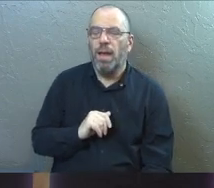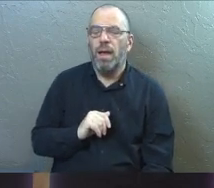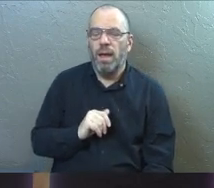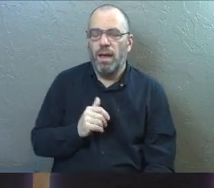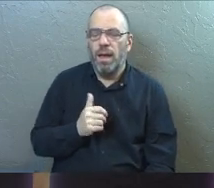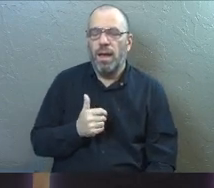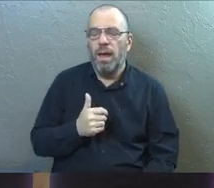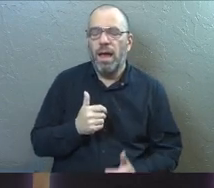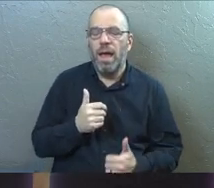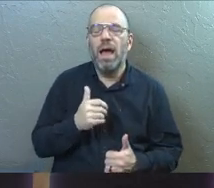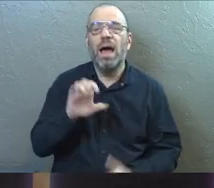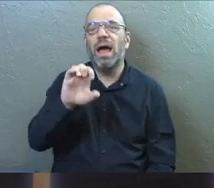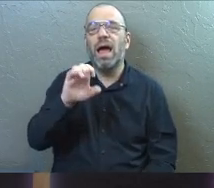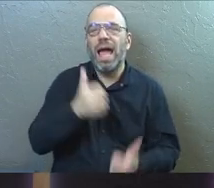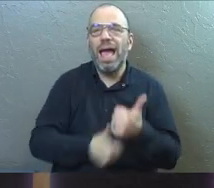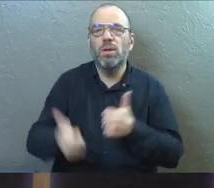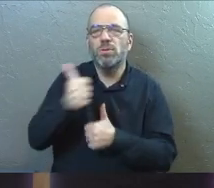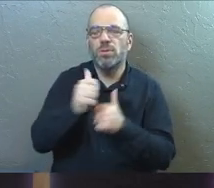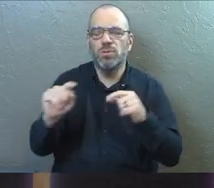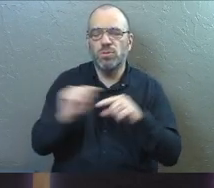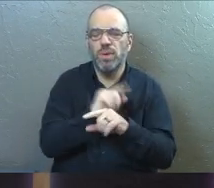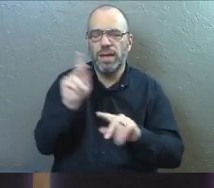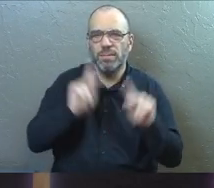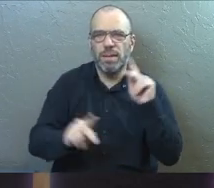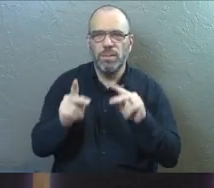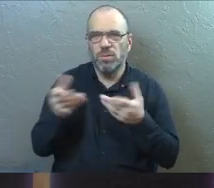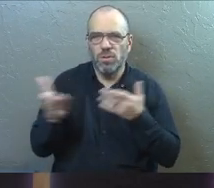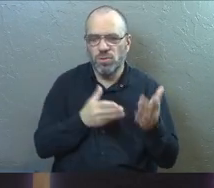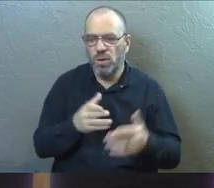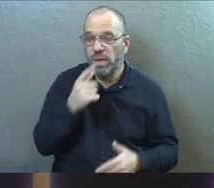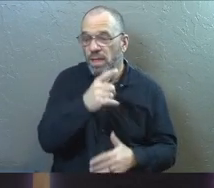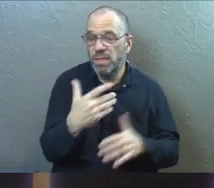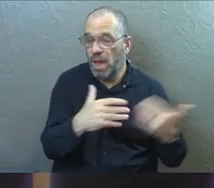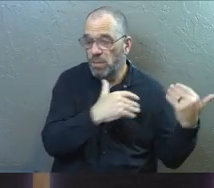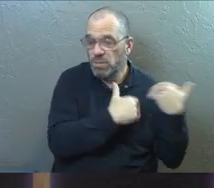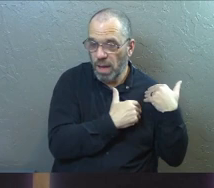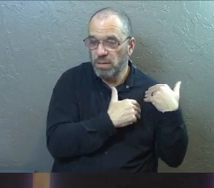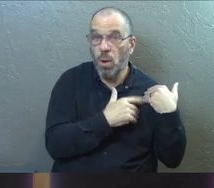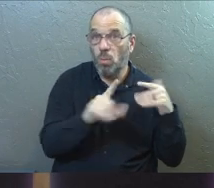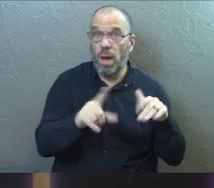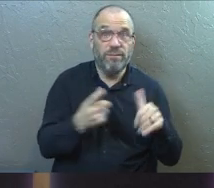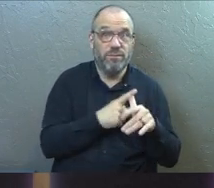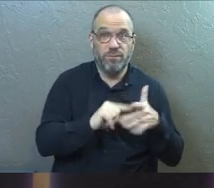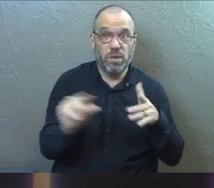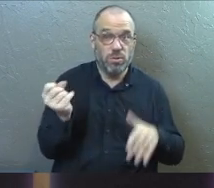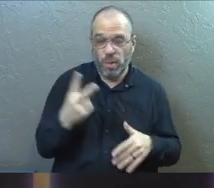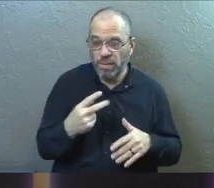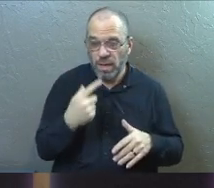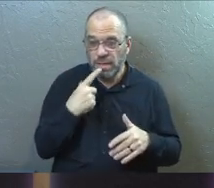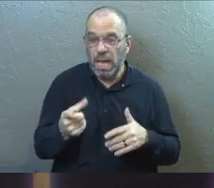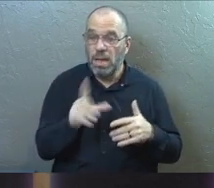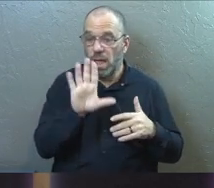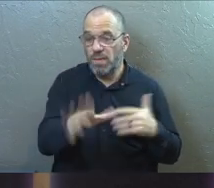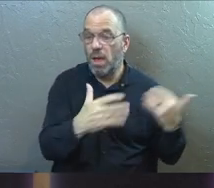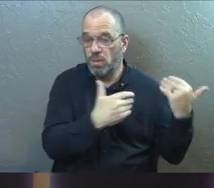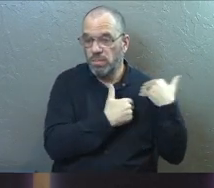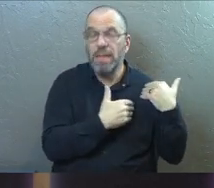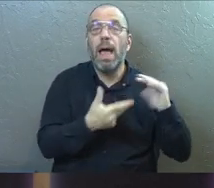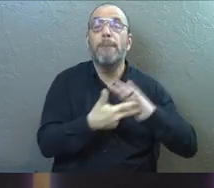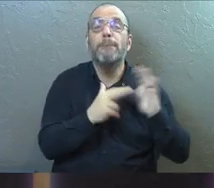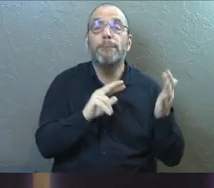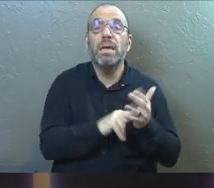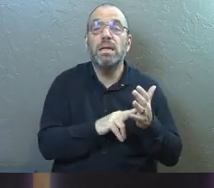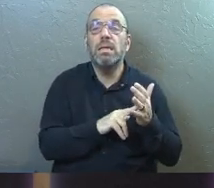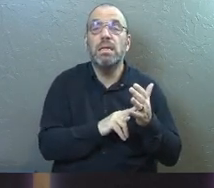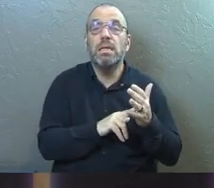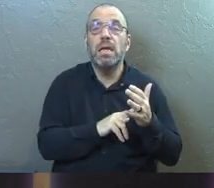Elders train God's people to serve. It says their responsibility right at the beginning of verse 12, when it says their responsibility means the